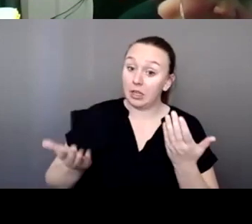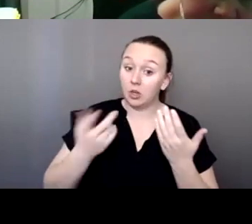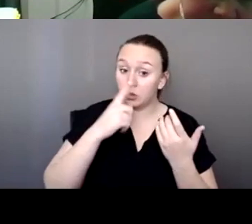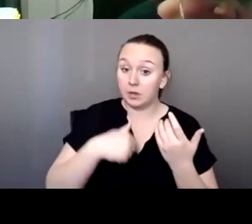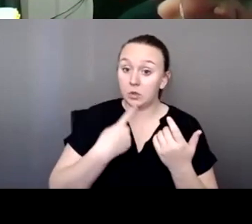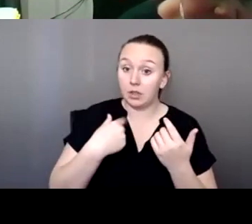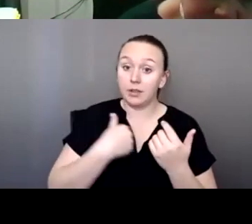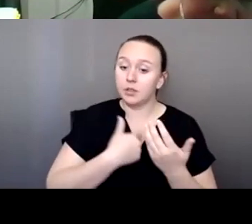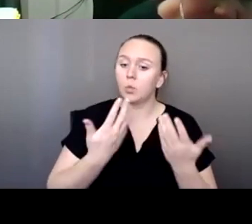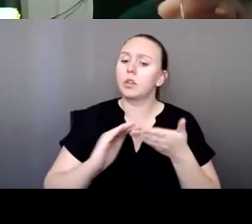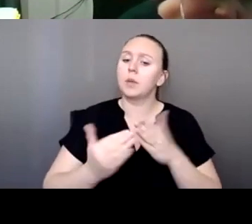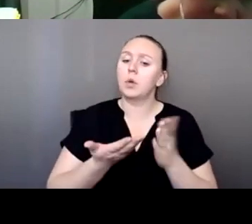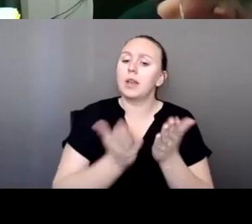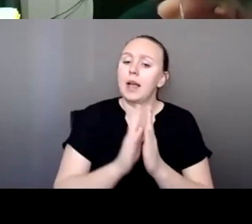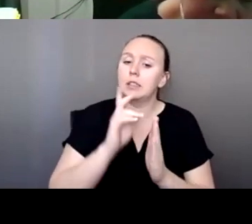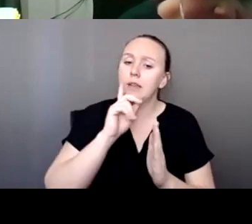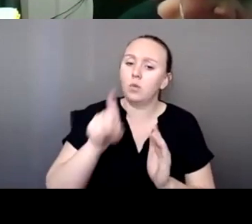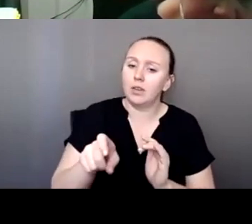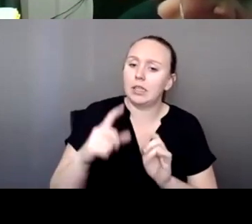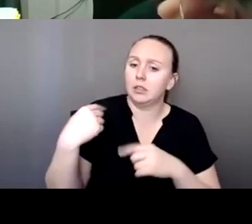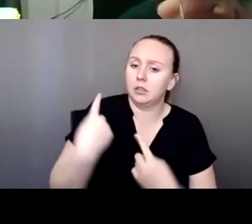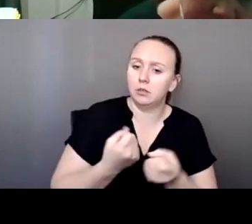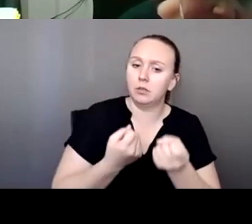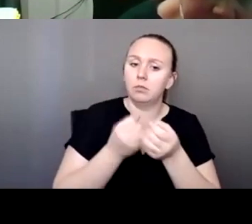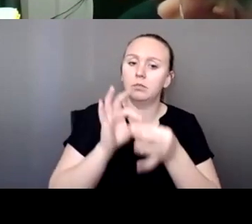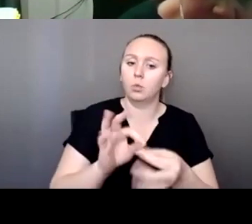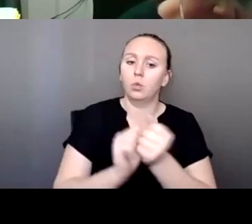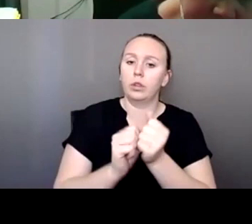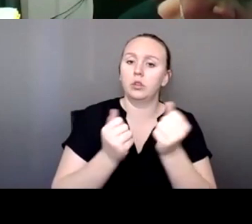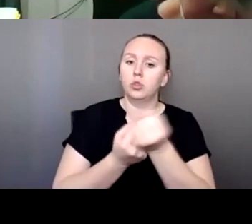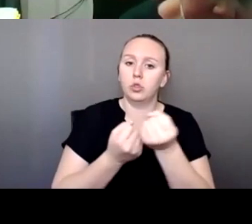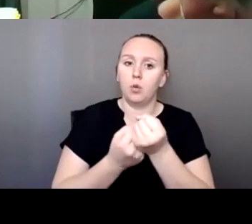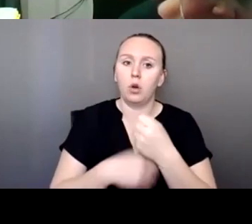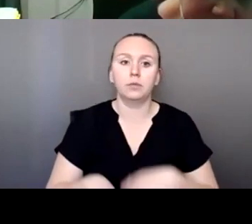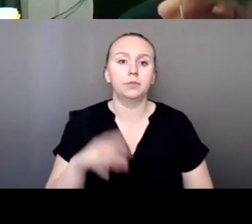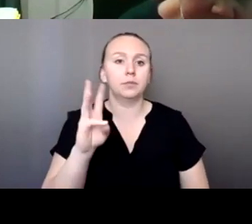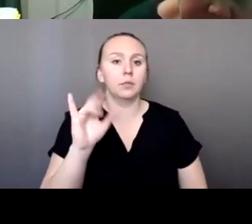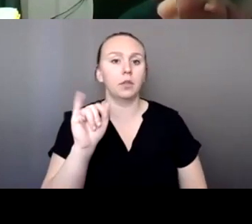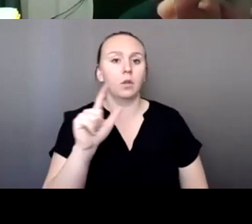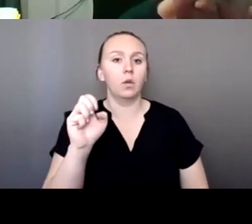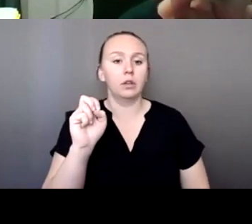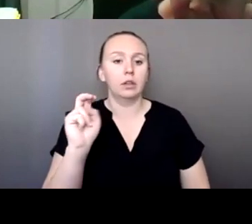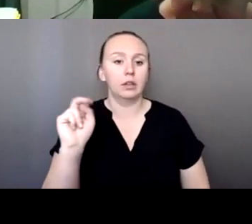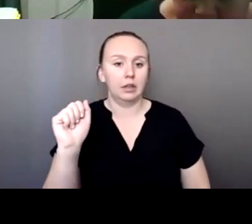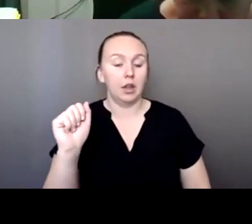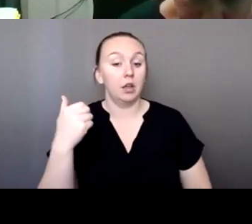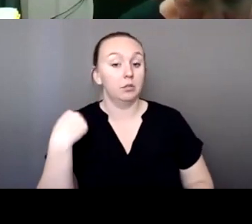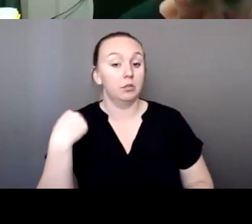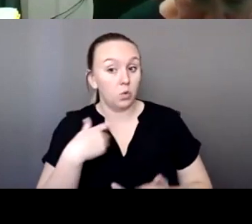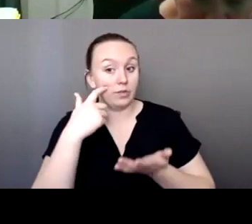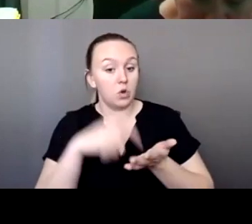what the community has been asking for as far as support goes? Um, what we've been just noticing is the